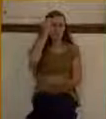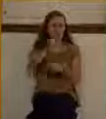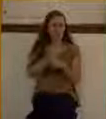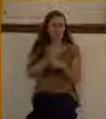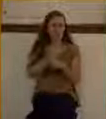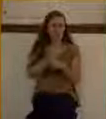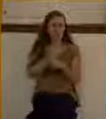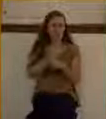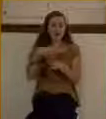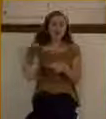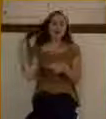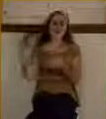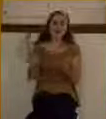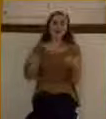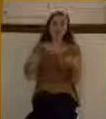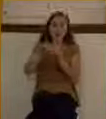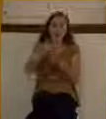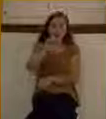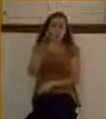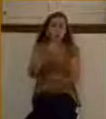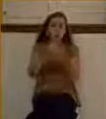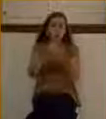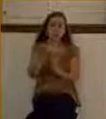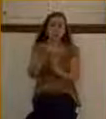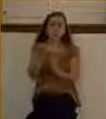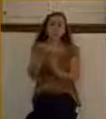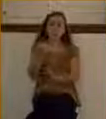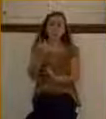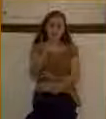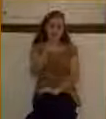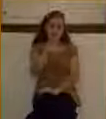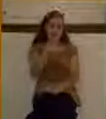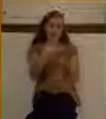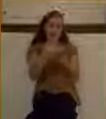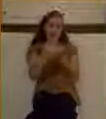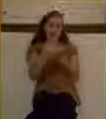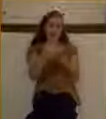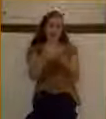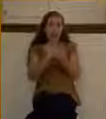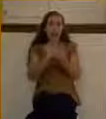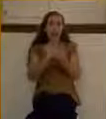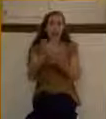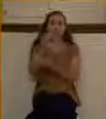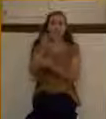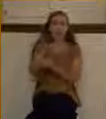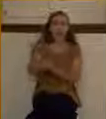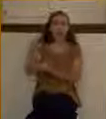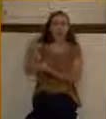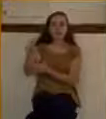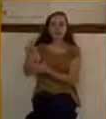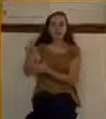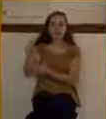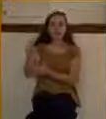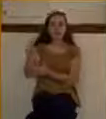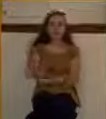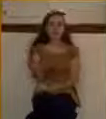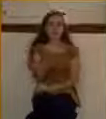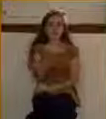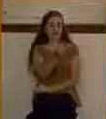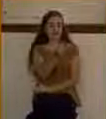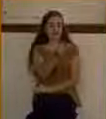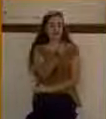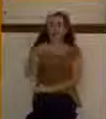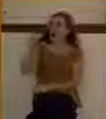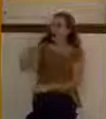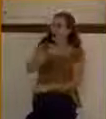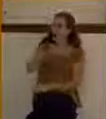Again, this is the same question we've heard several times. We hear it with James and John. They asked, or actually, James and John came to Jesus and said,